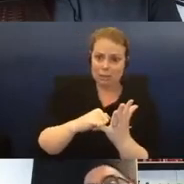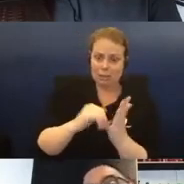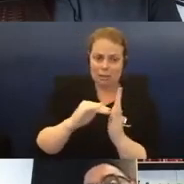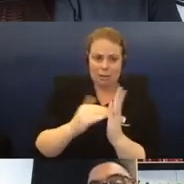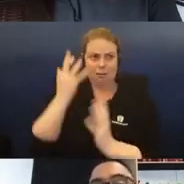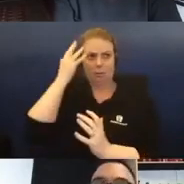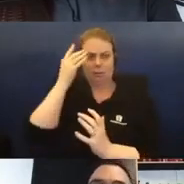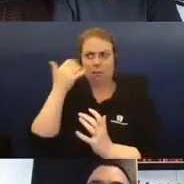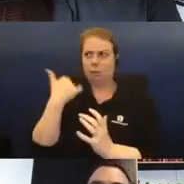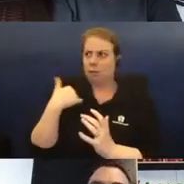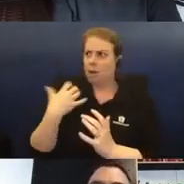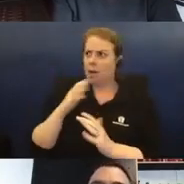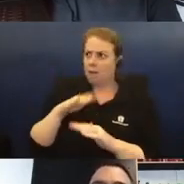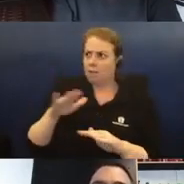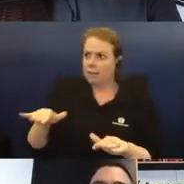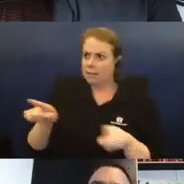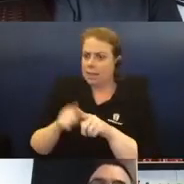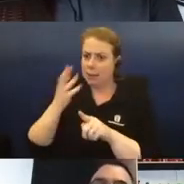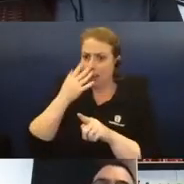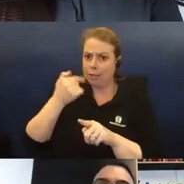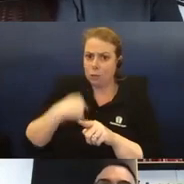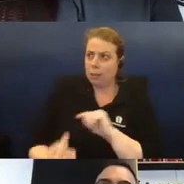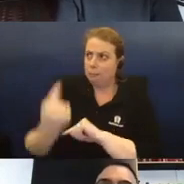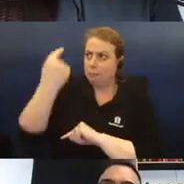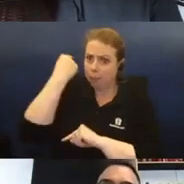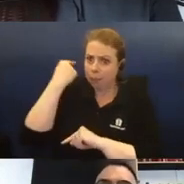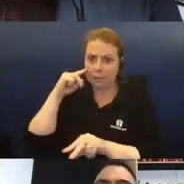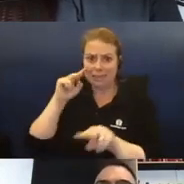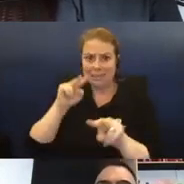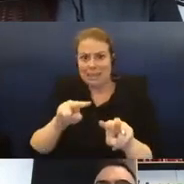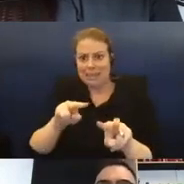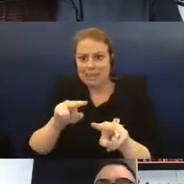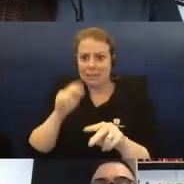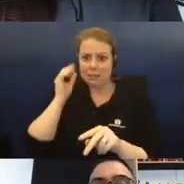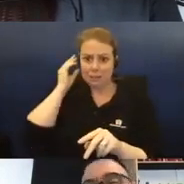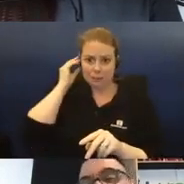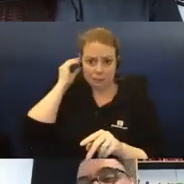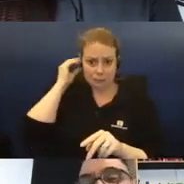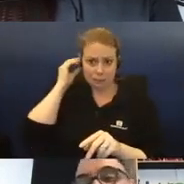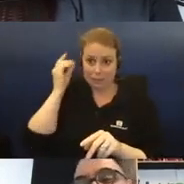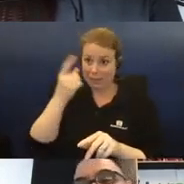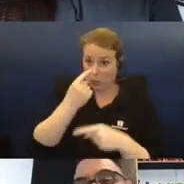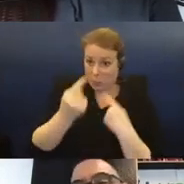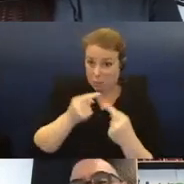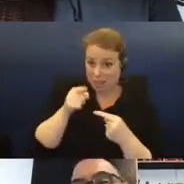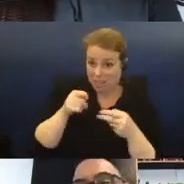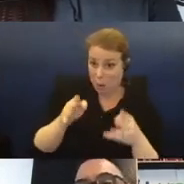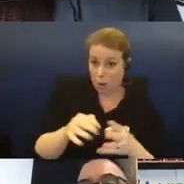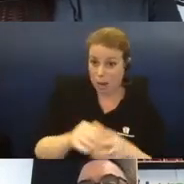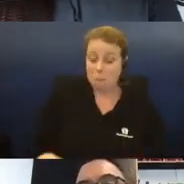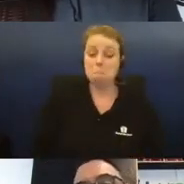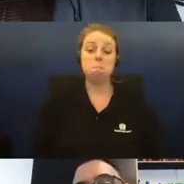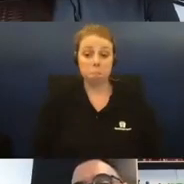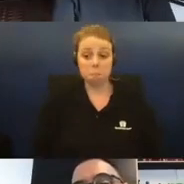you've got kids who were your age when, when you saw these objects and talk about it a little bit like that. Yeah, so